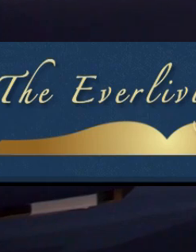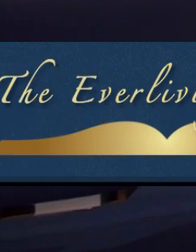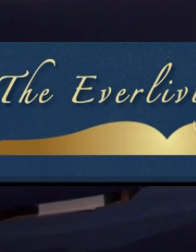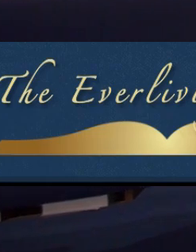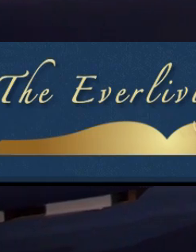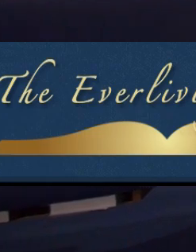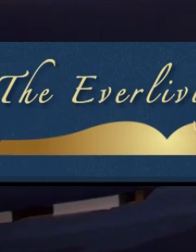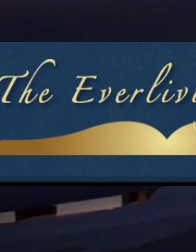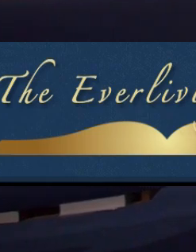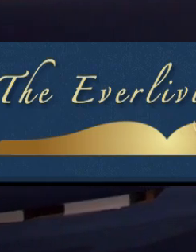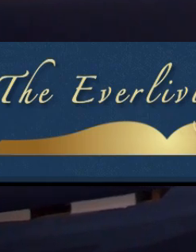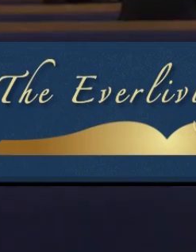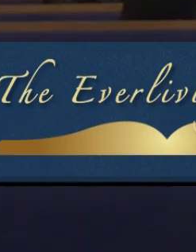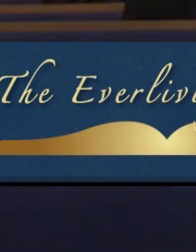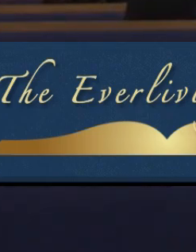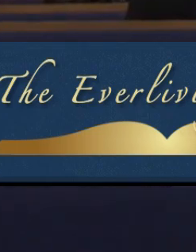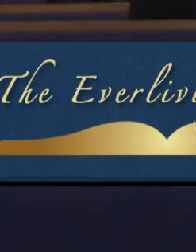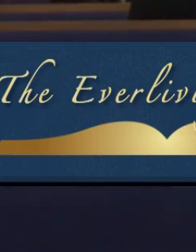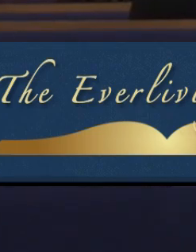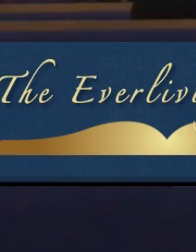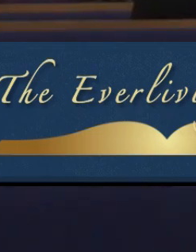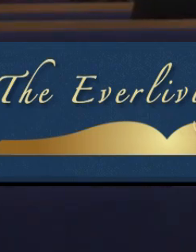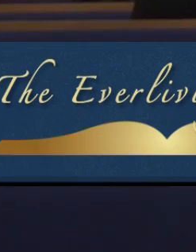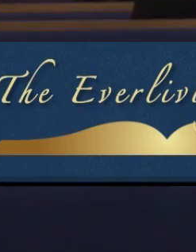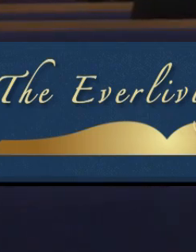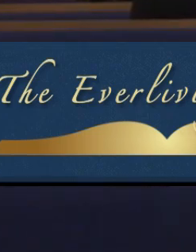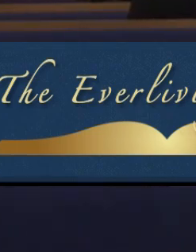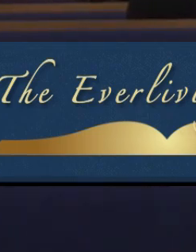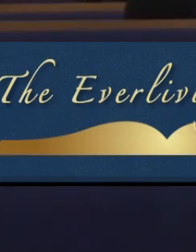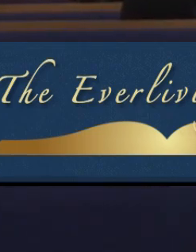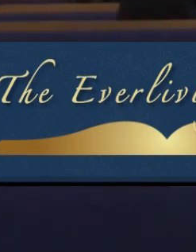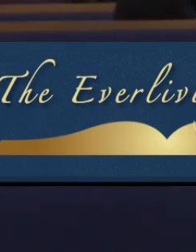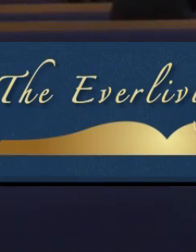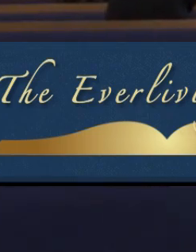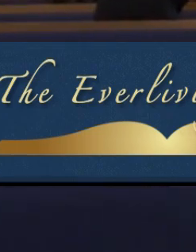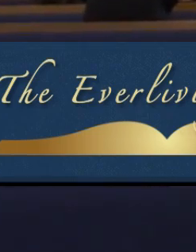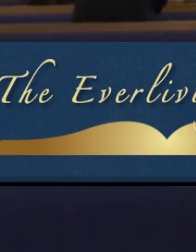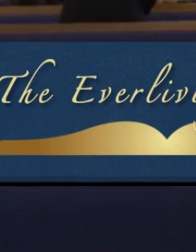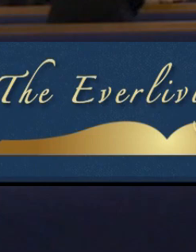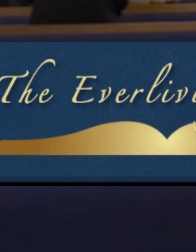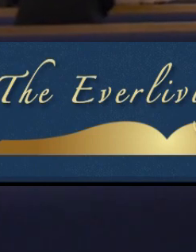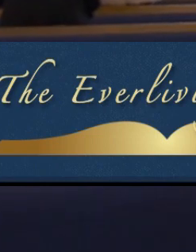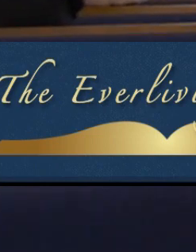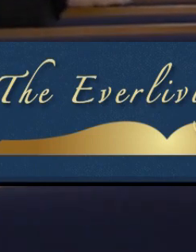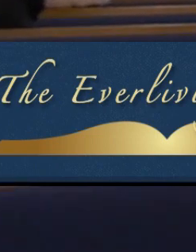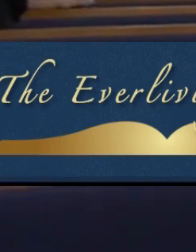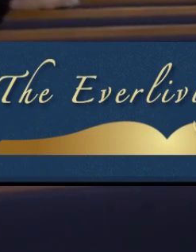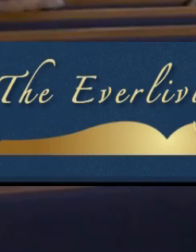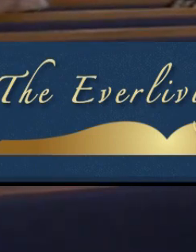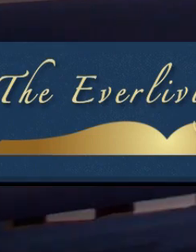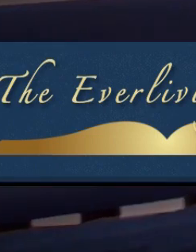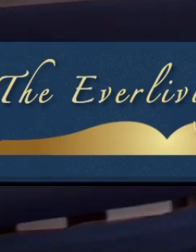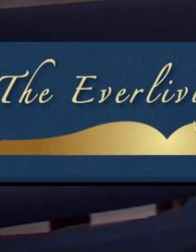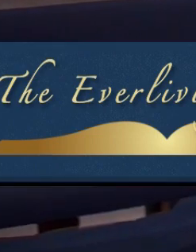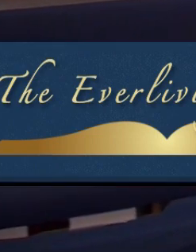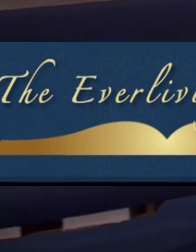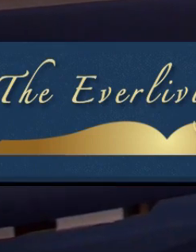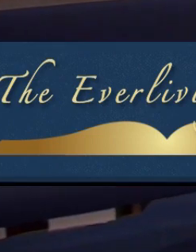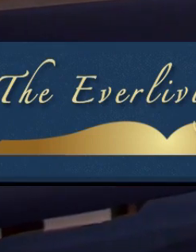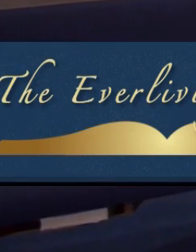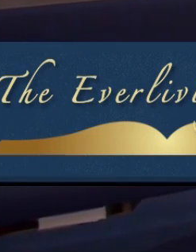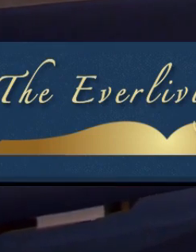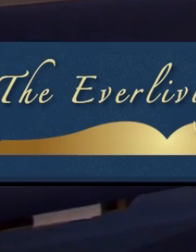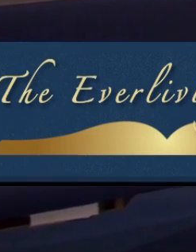clearly preached as you've just seen. We're located just off Exit 17 of the Baltimore Beltway at 1518 North Rolling Road,